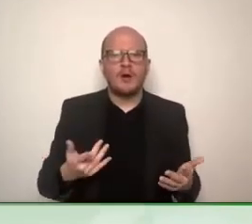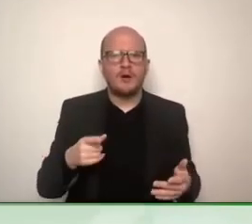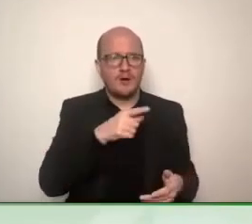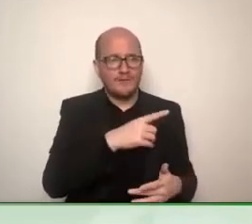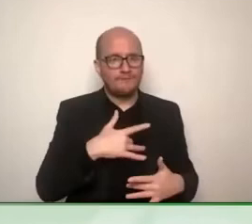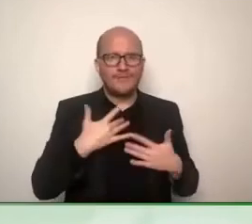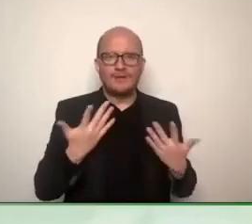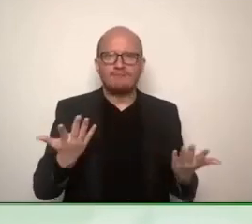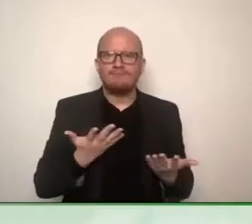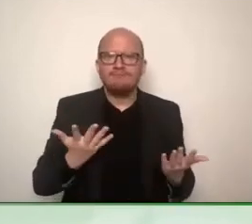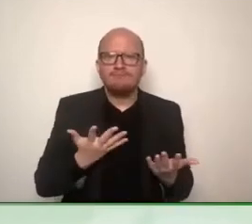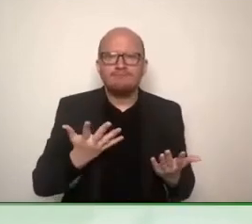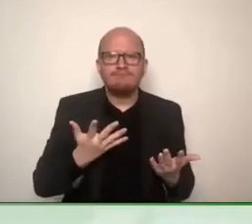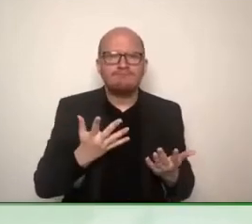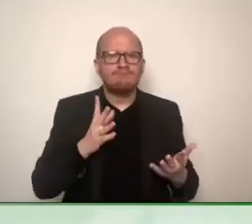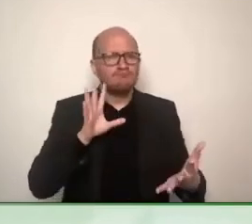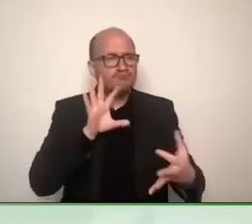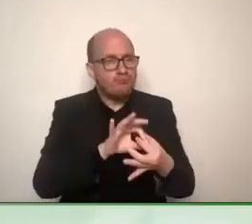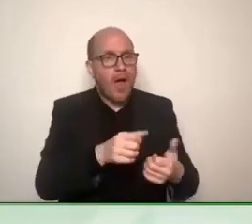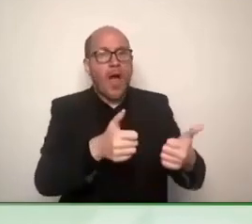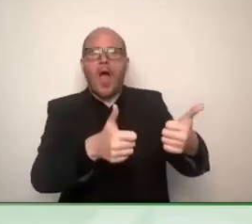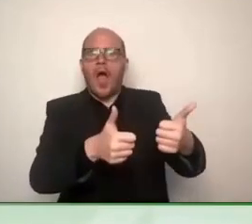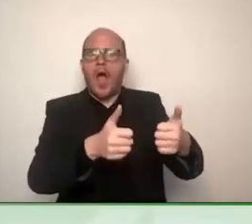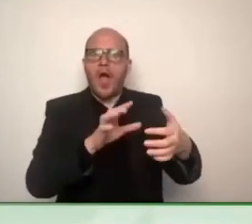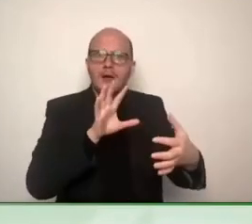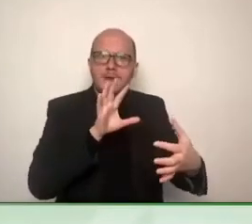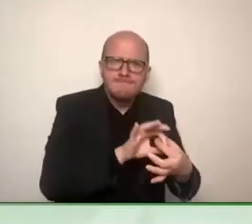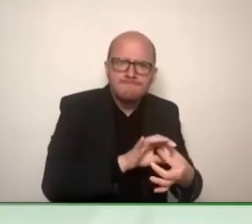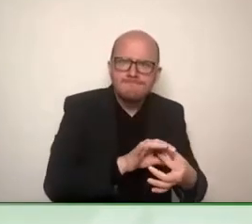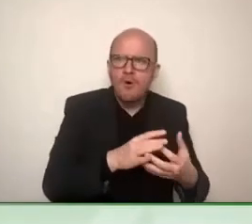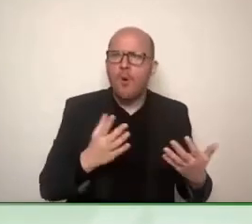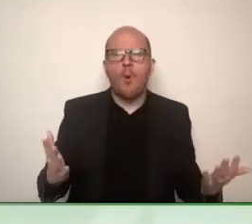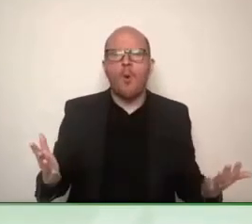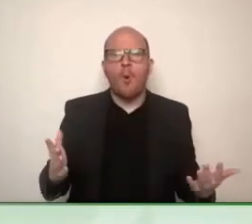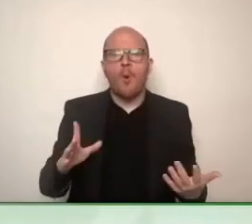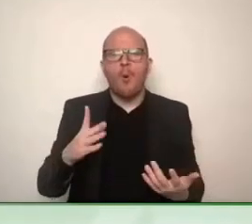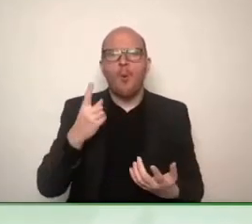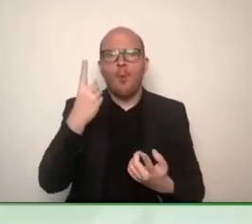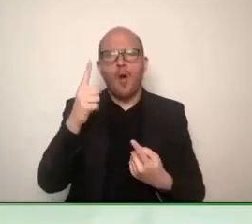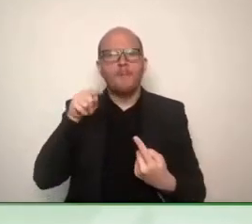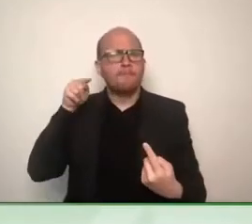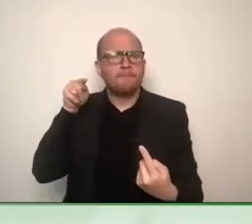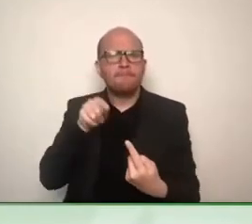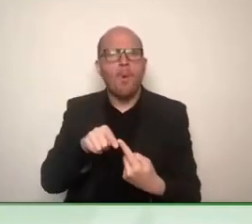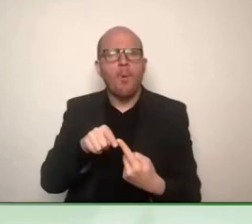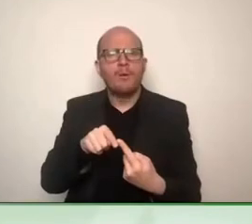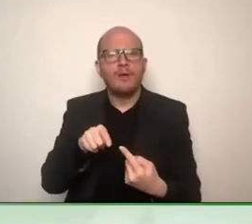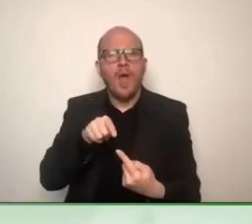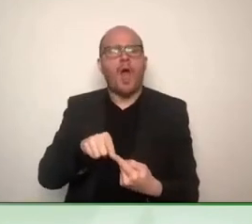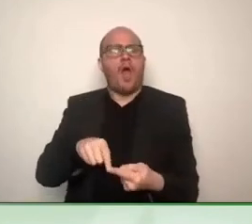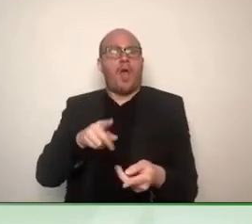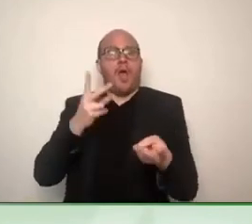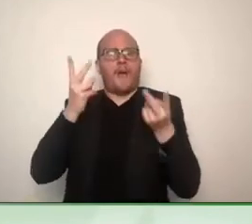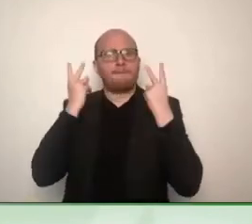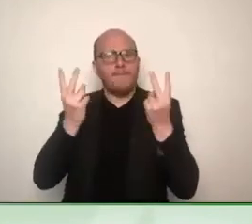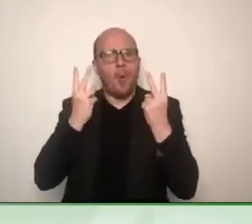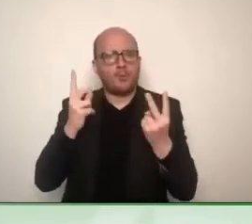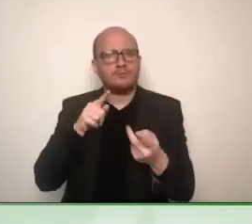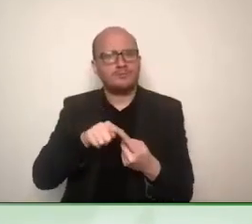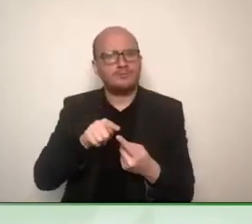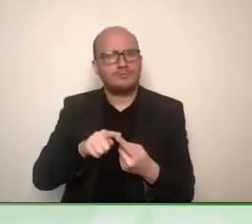standing out where I said, oh yes, that's one of the points that dropped off the agenda over the past weeks and is good stats back up?